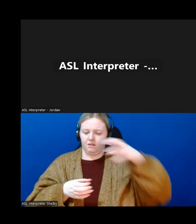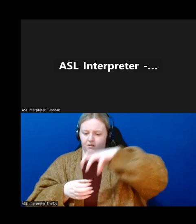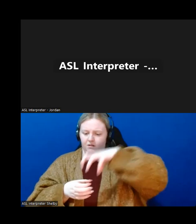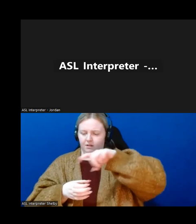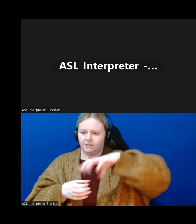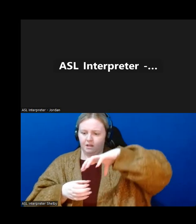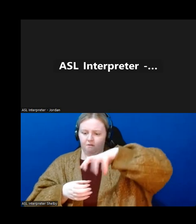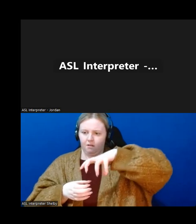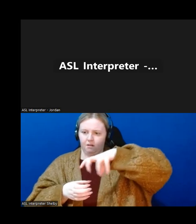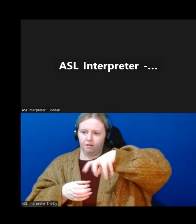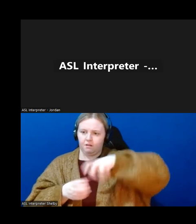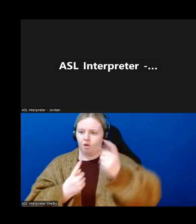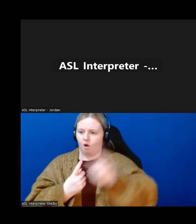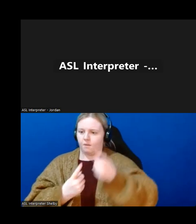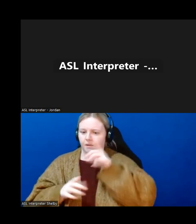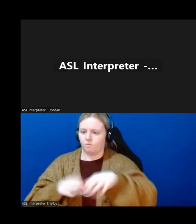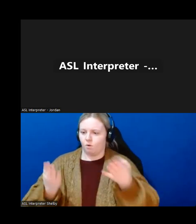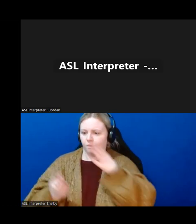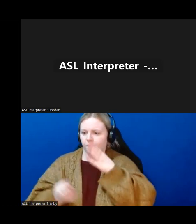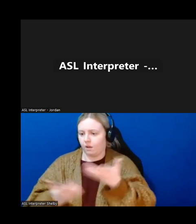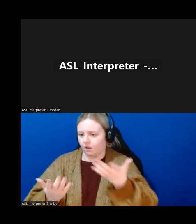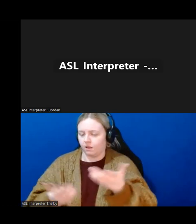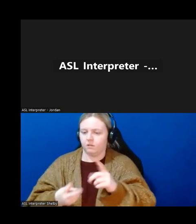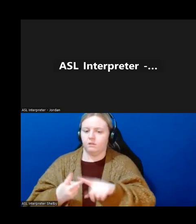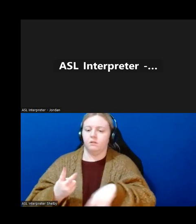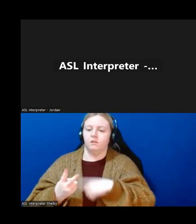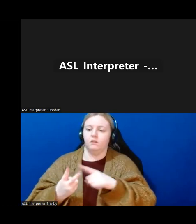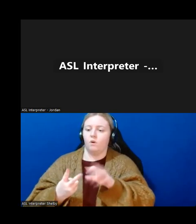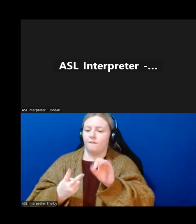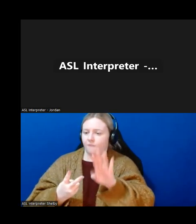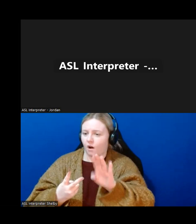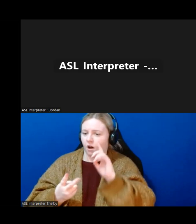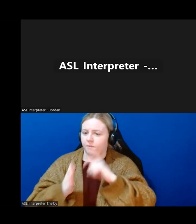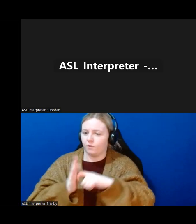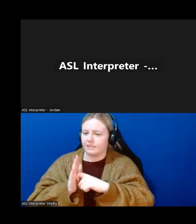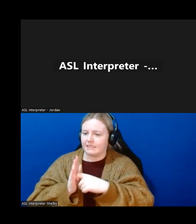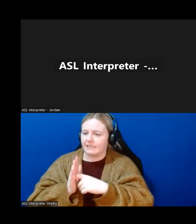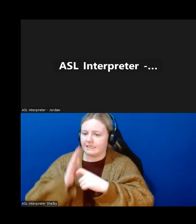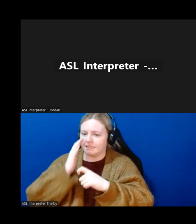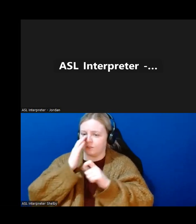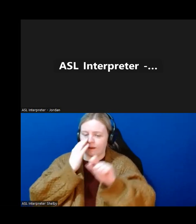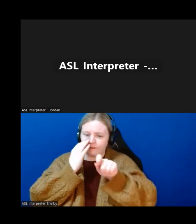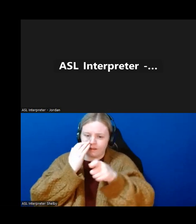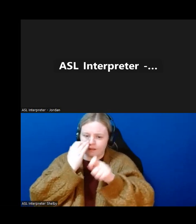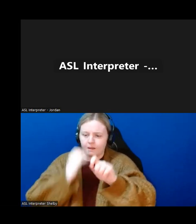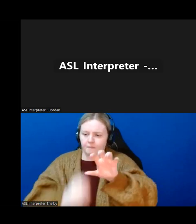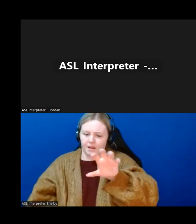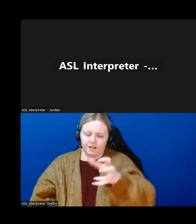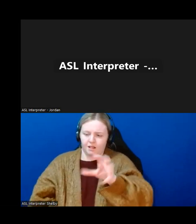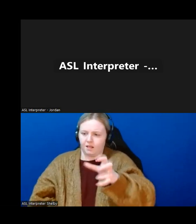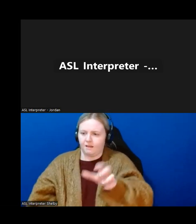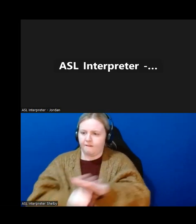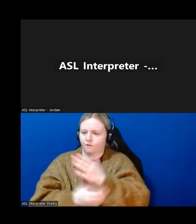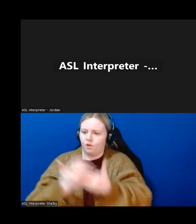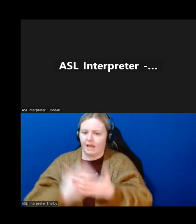thing. We have key fobs that you kind of fist instead of having to twist them this way. Lots of cool stuff.